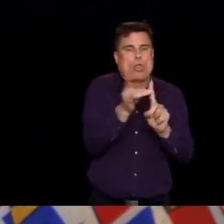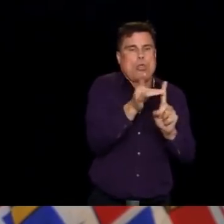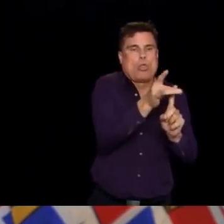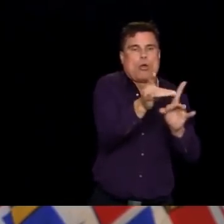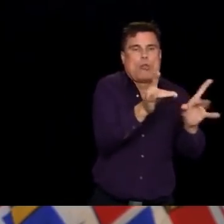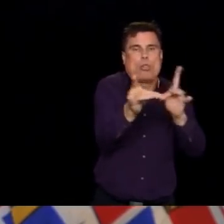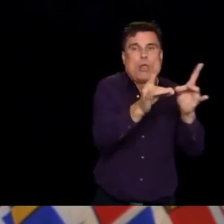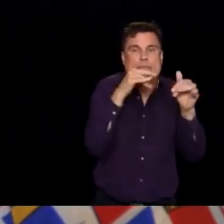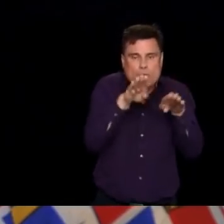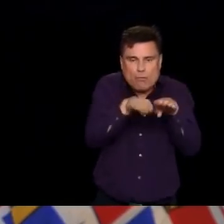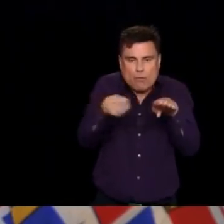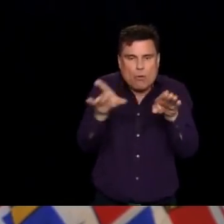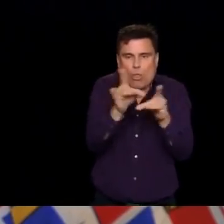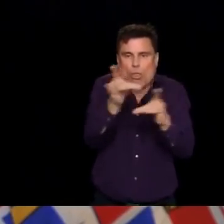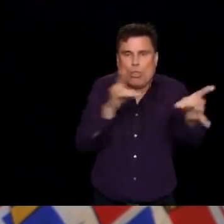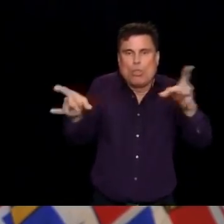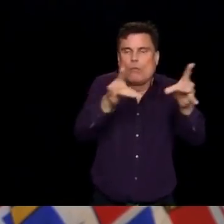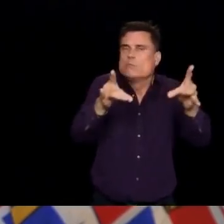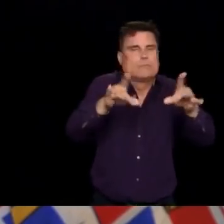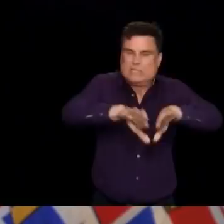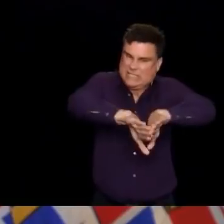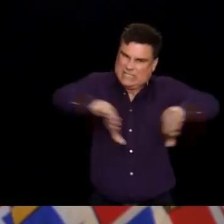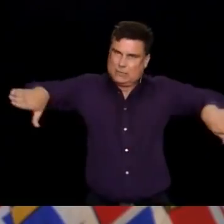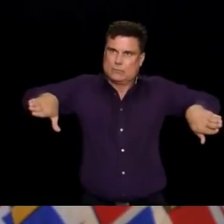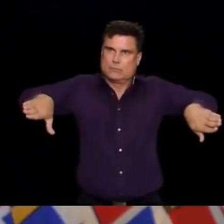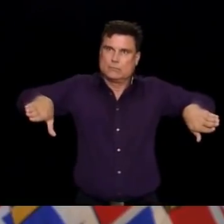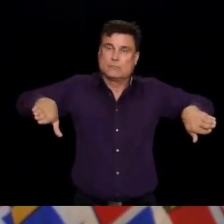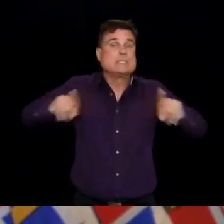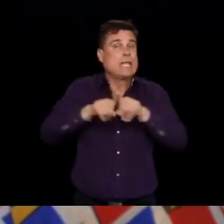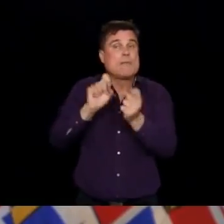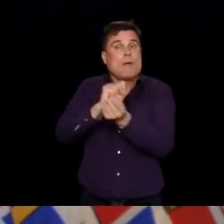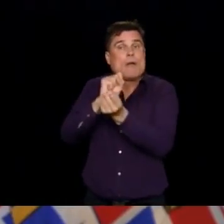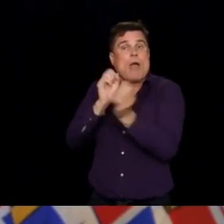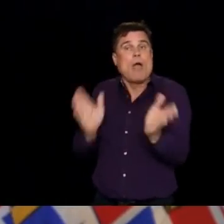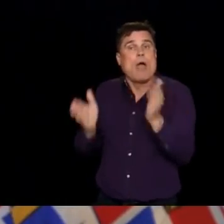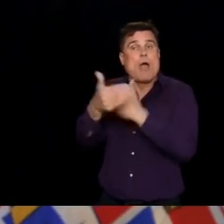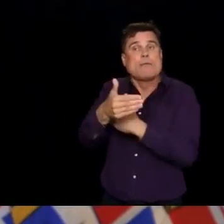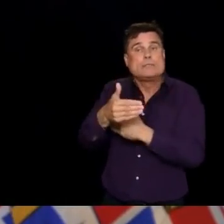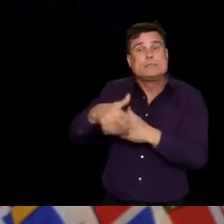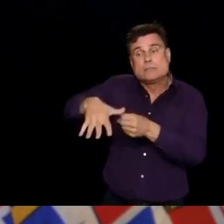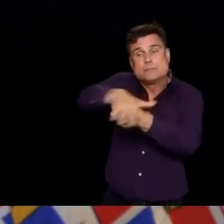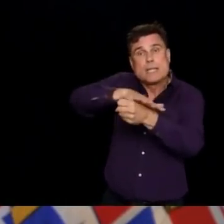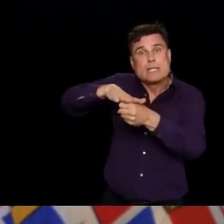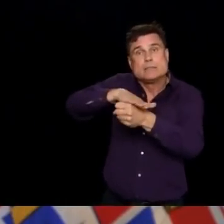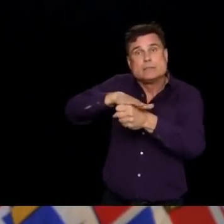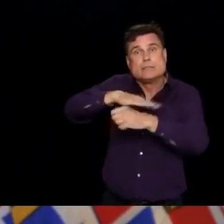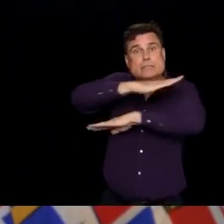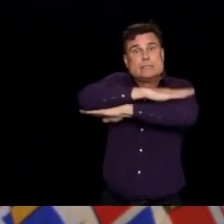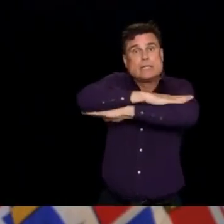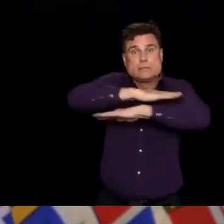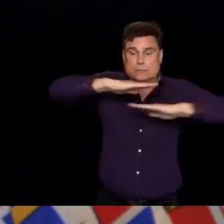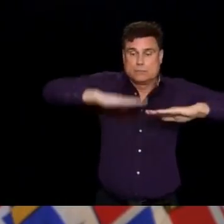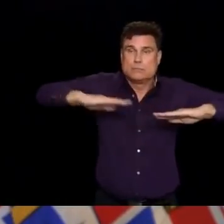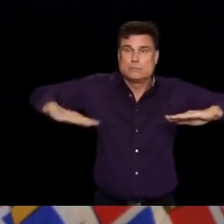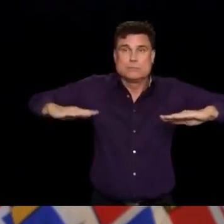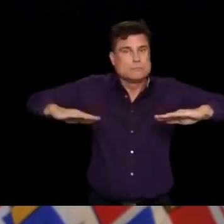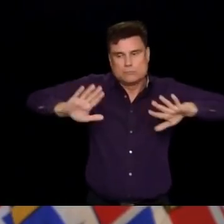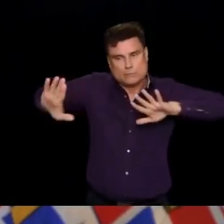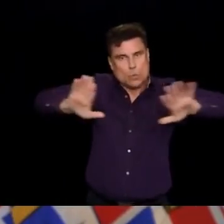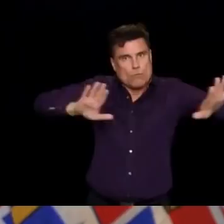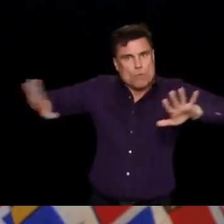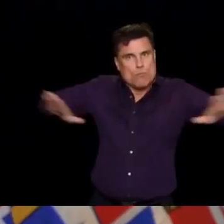barriers, those are the things that work. The same in an office environment, making sure we increase the ventilation as much as possible,